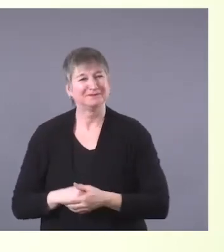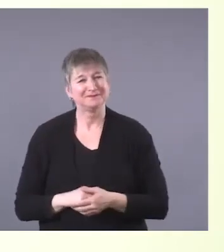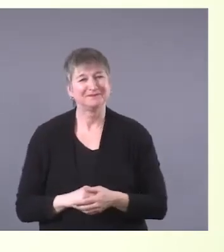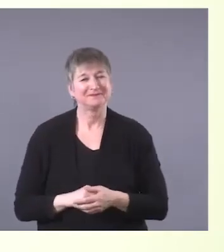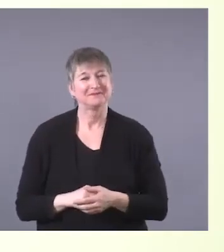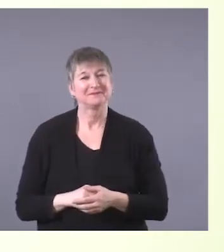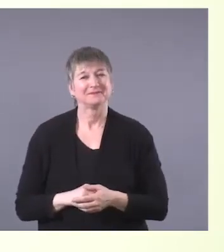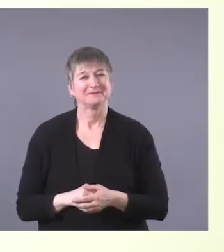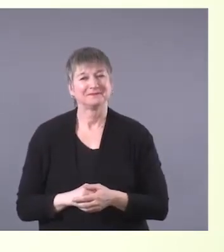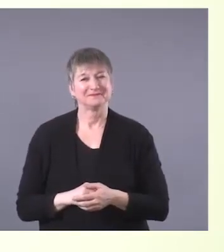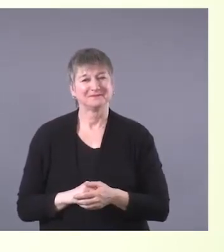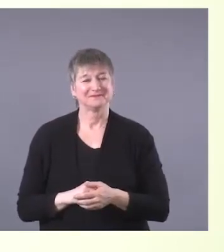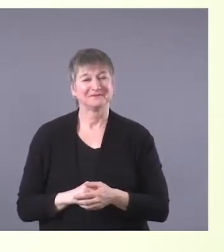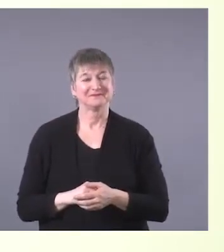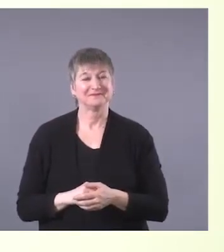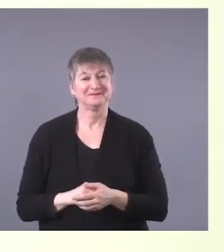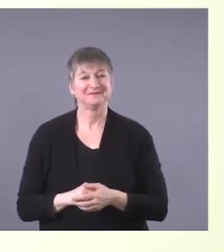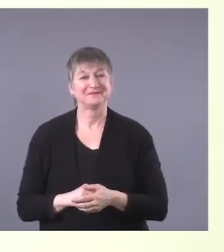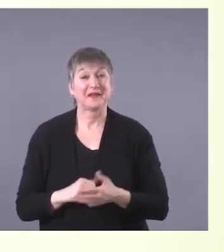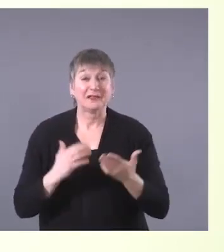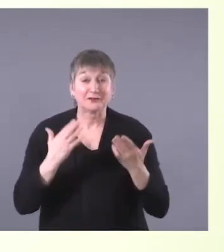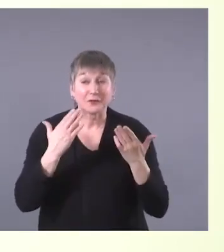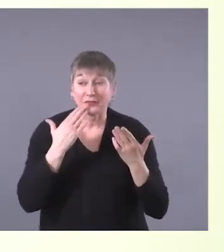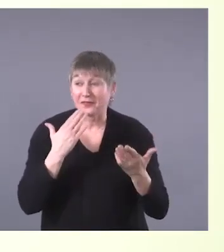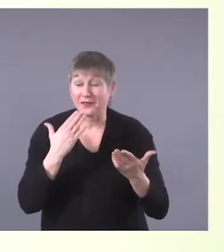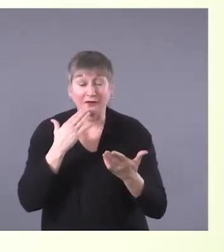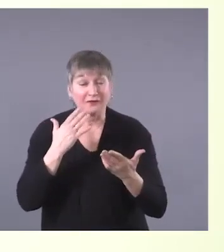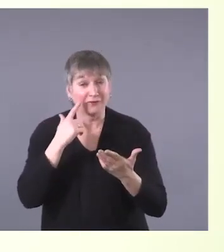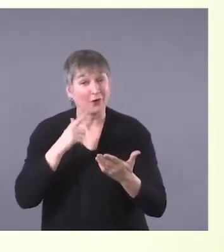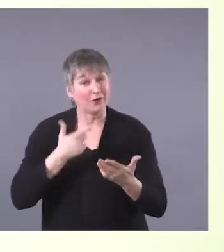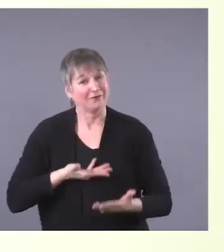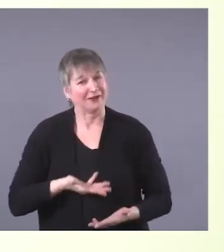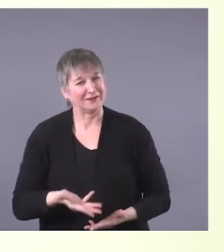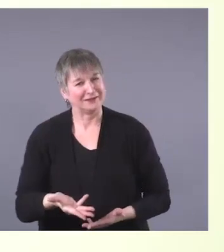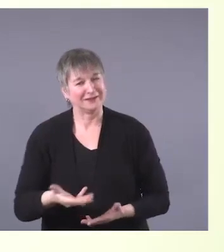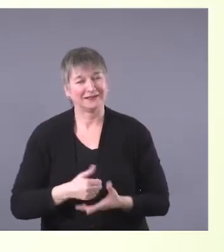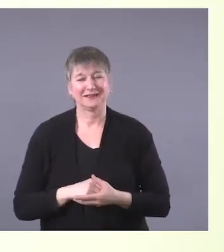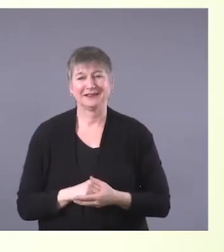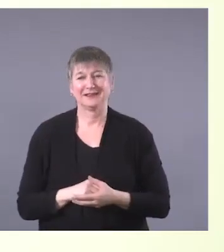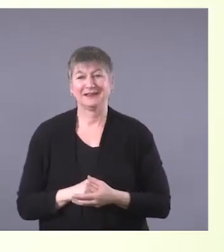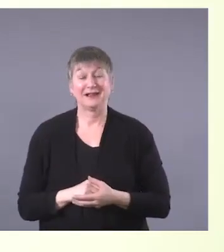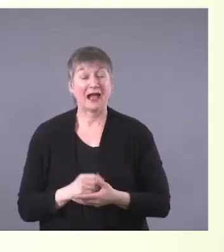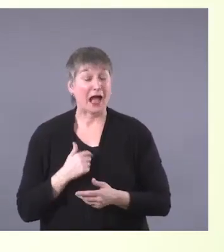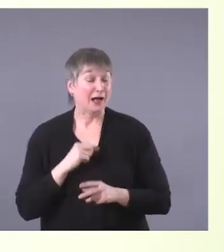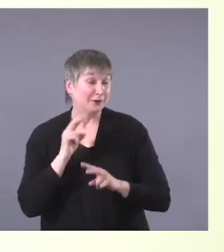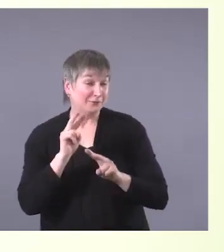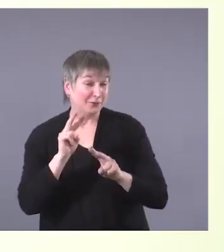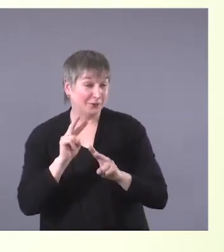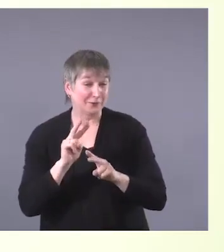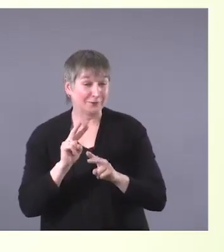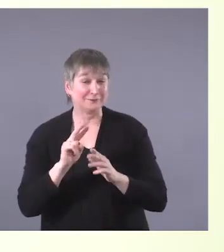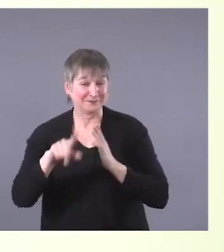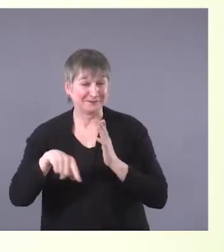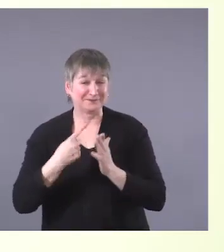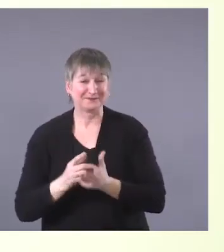provide support to them. So thank you very much for having me here today and I look forward to the rest of the webinar.